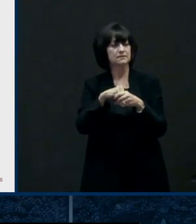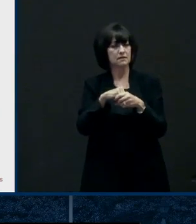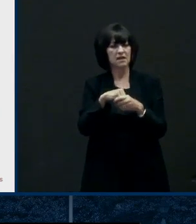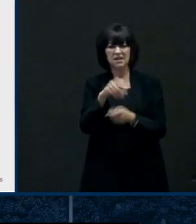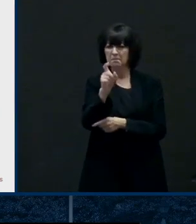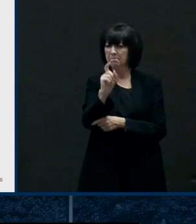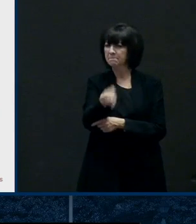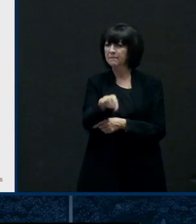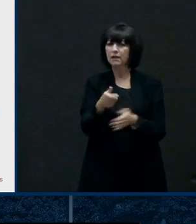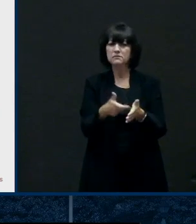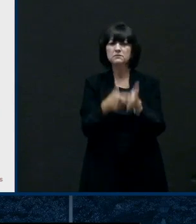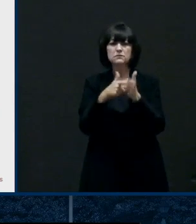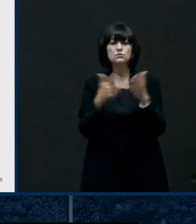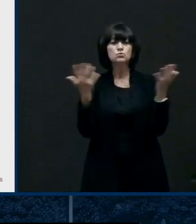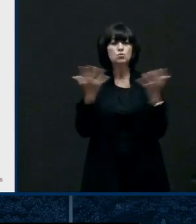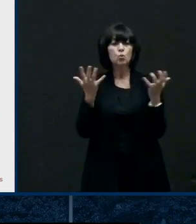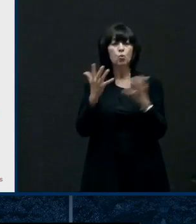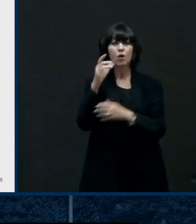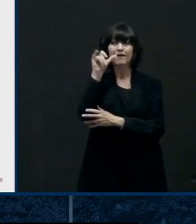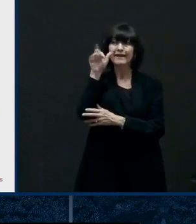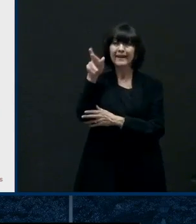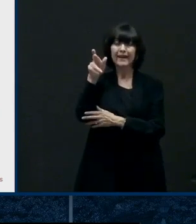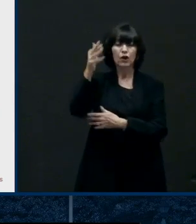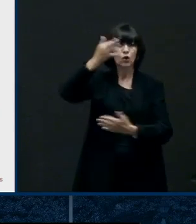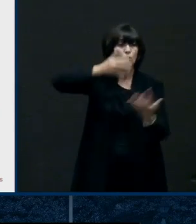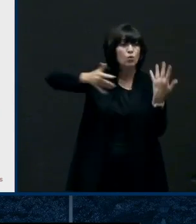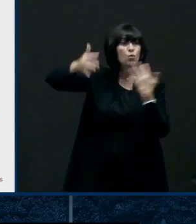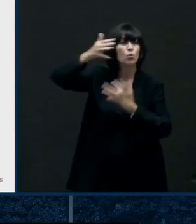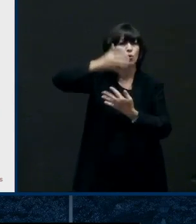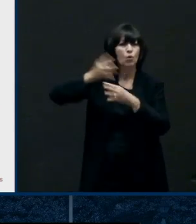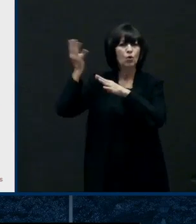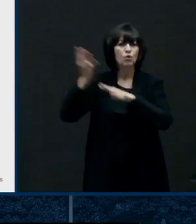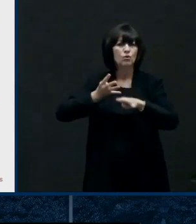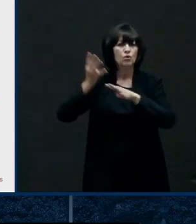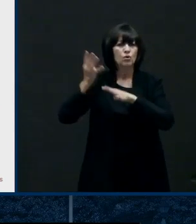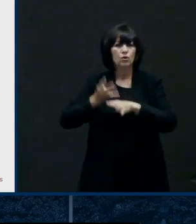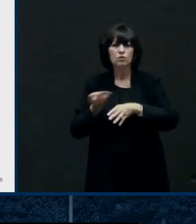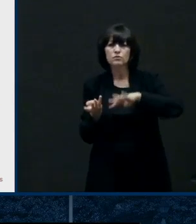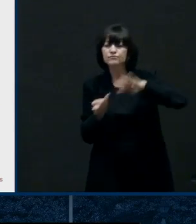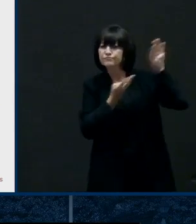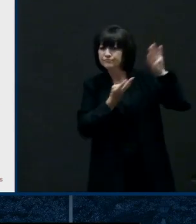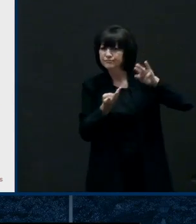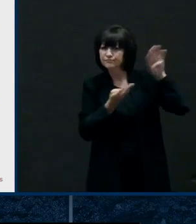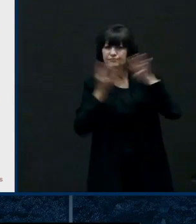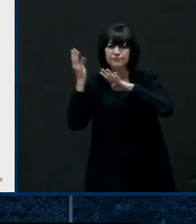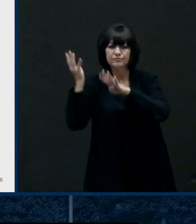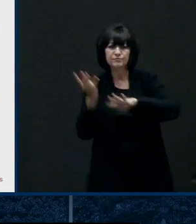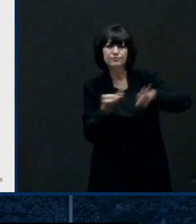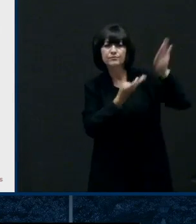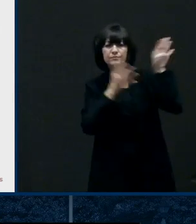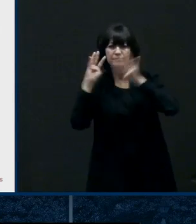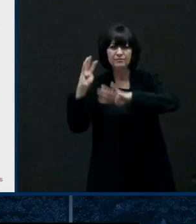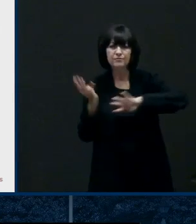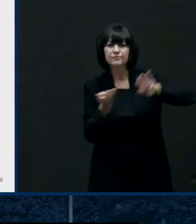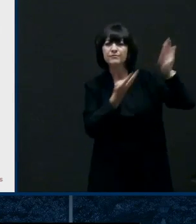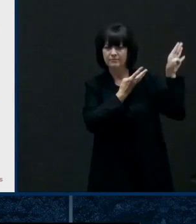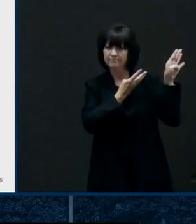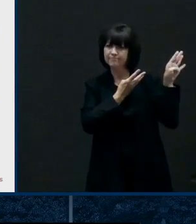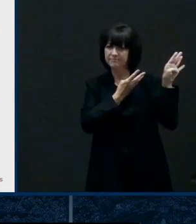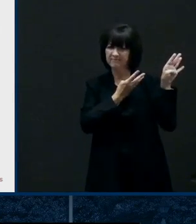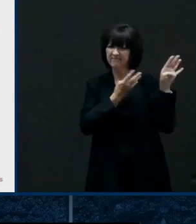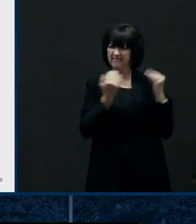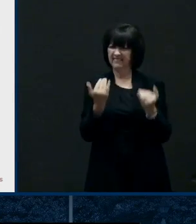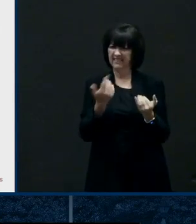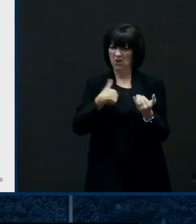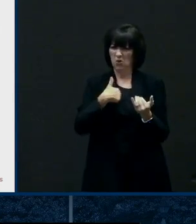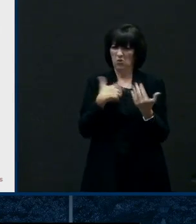air and on the next slide we talk a little bit about um hvac systems